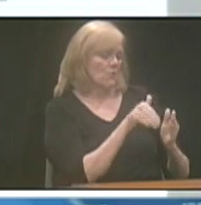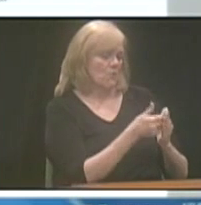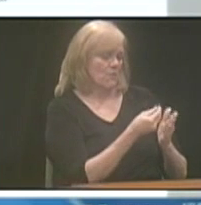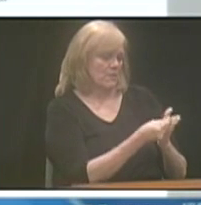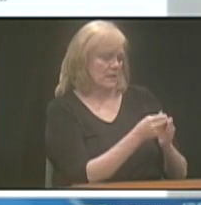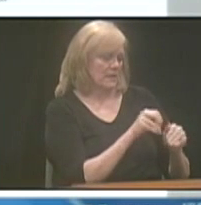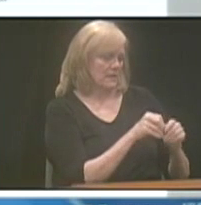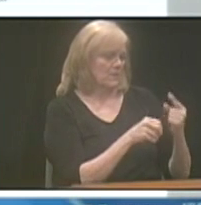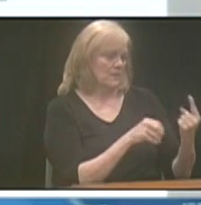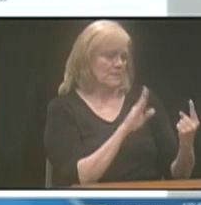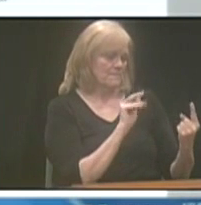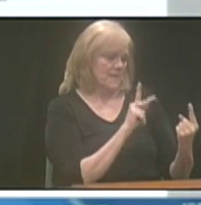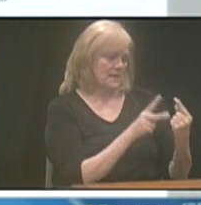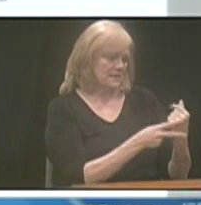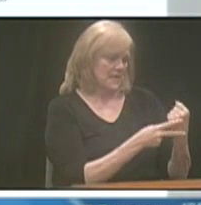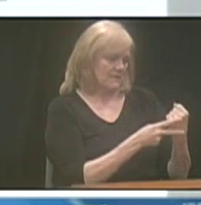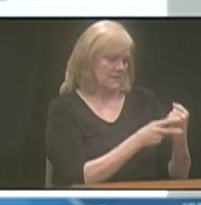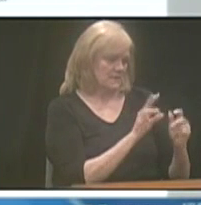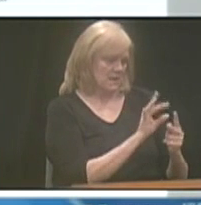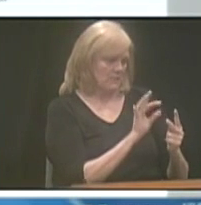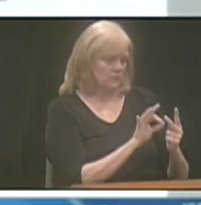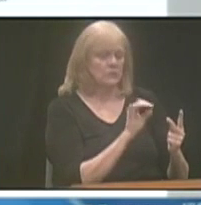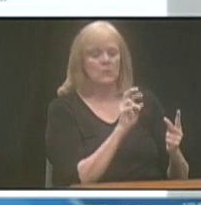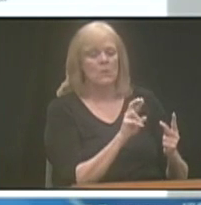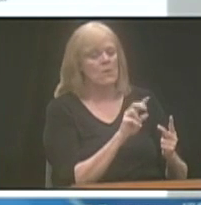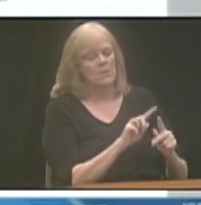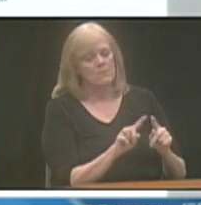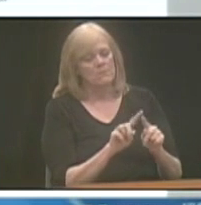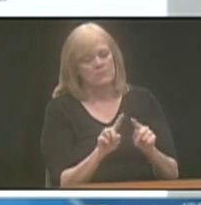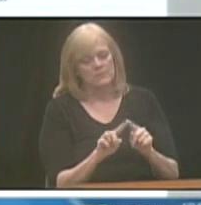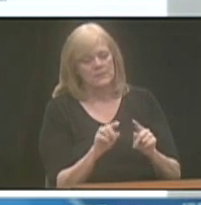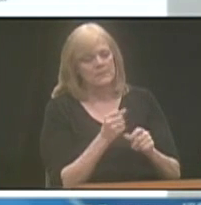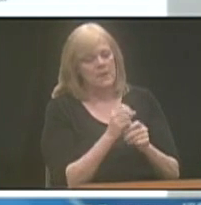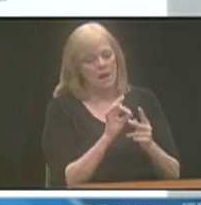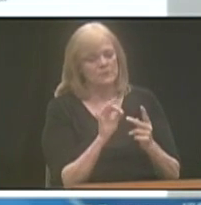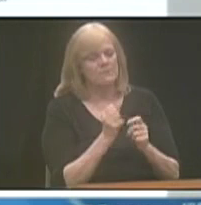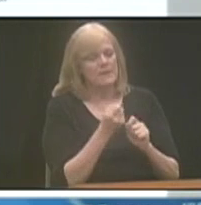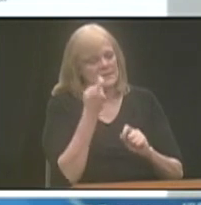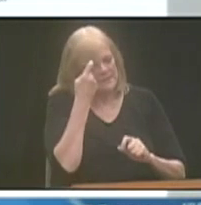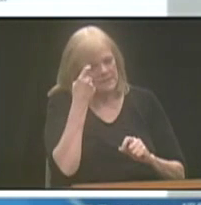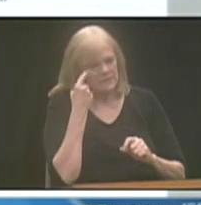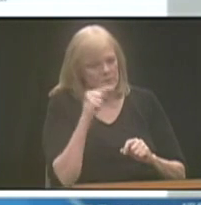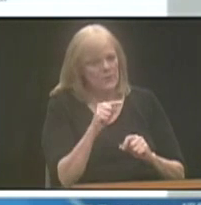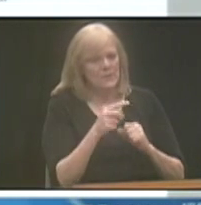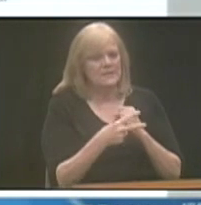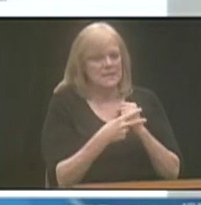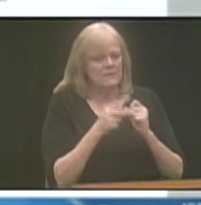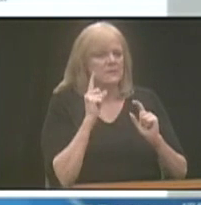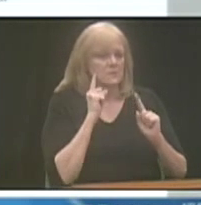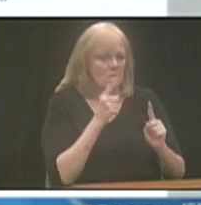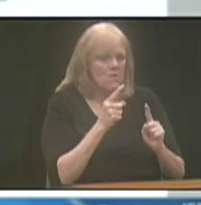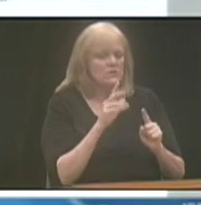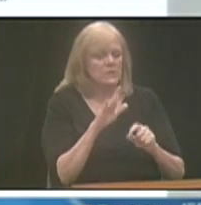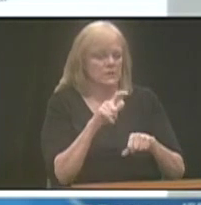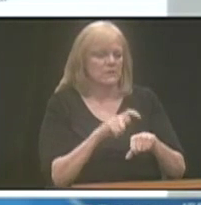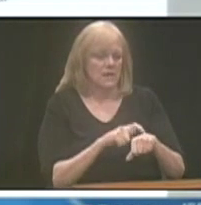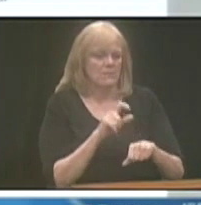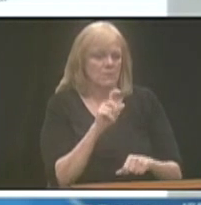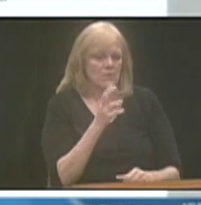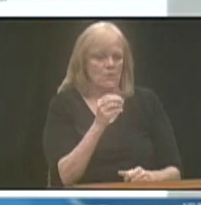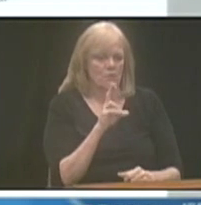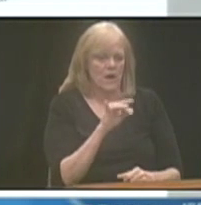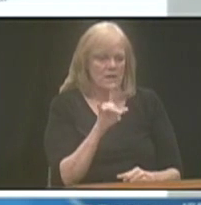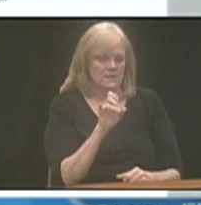the funds into the bank savings option or you could select multiple options that make sense for your, again, savings goals and your time horizon.